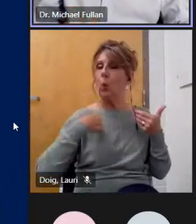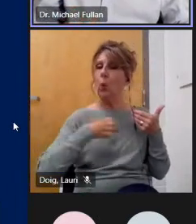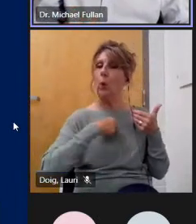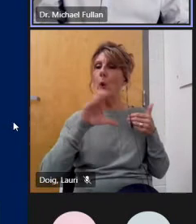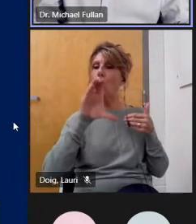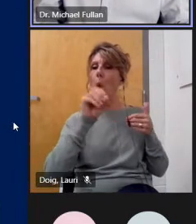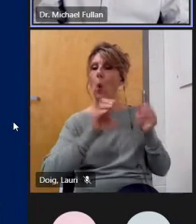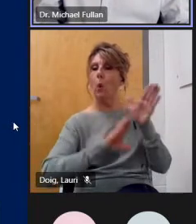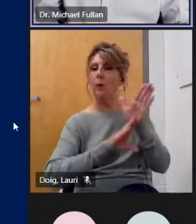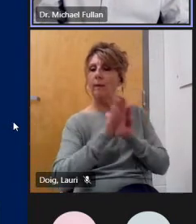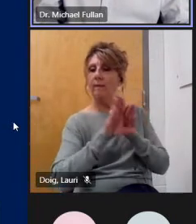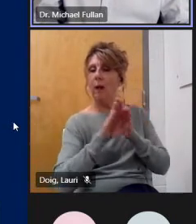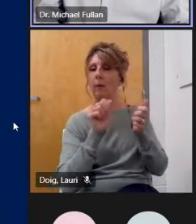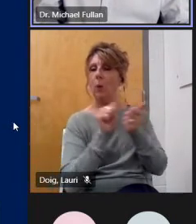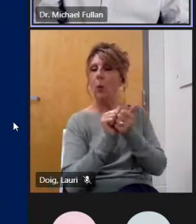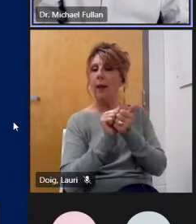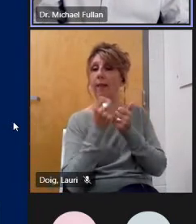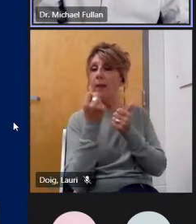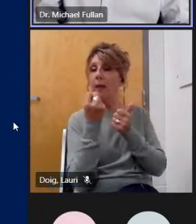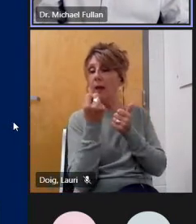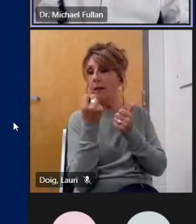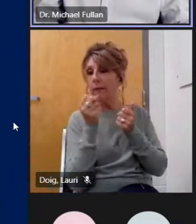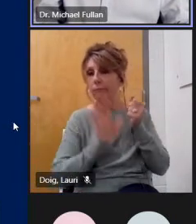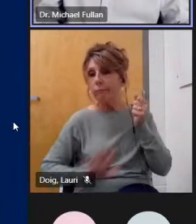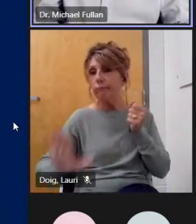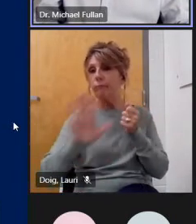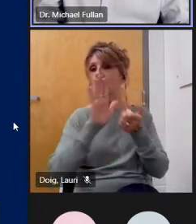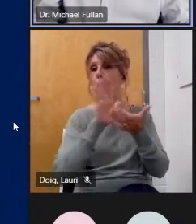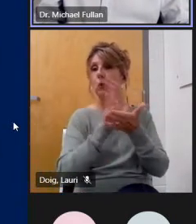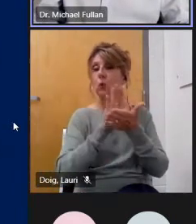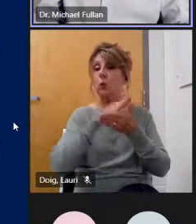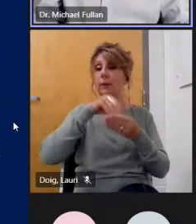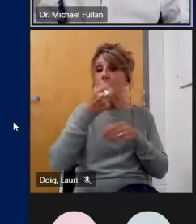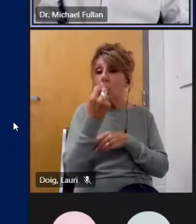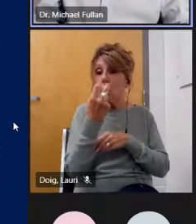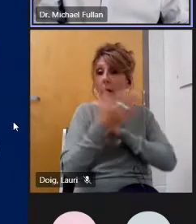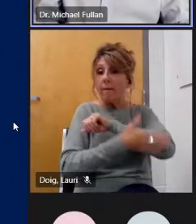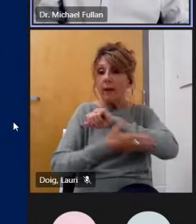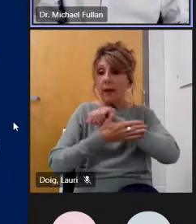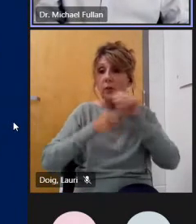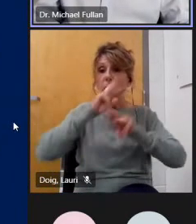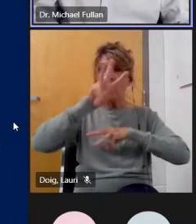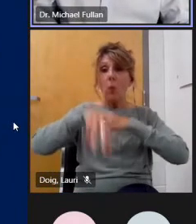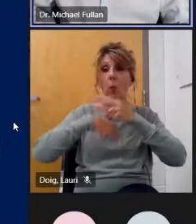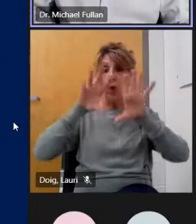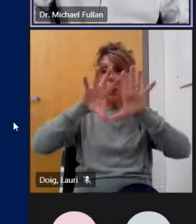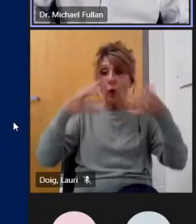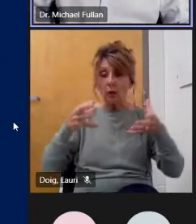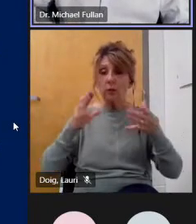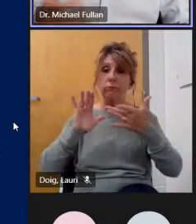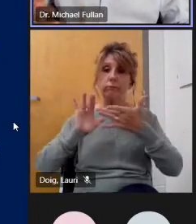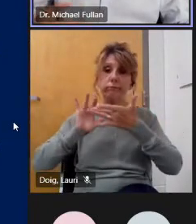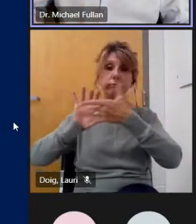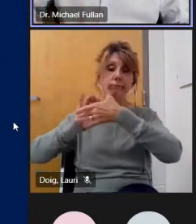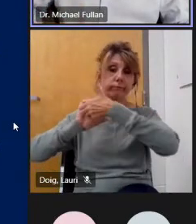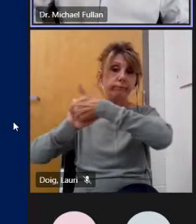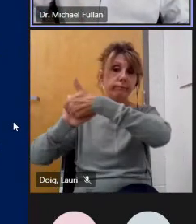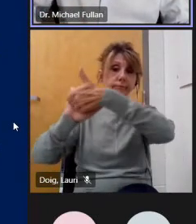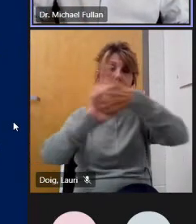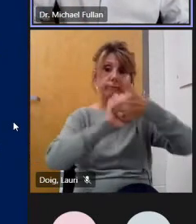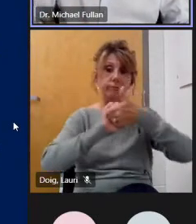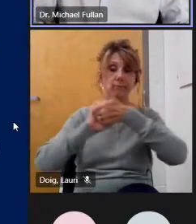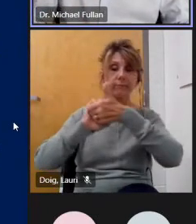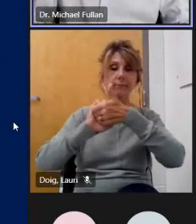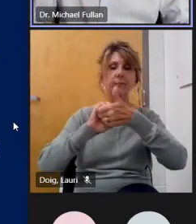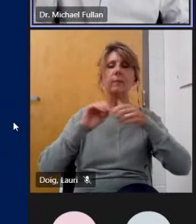and we really have gone practical gone deep gone comprehensive the purpose of deep learning is and i'll get to